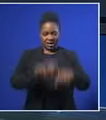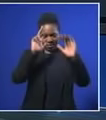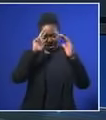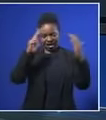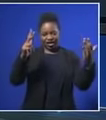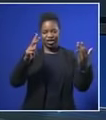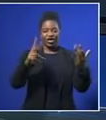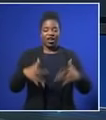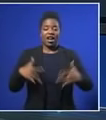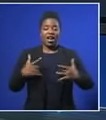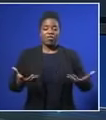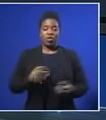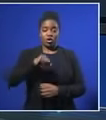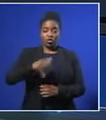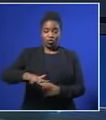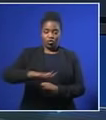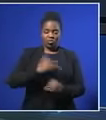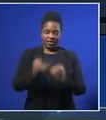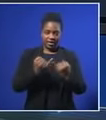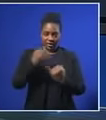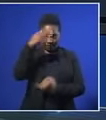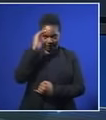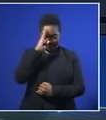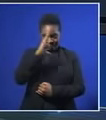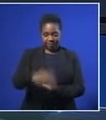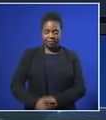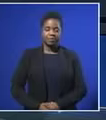News at 8, live from Johannesburg. I'm Sally Baudet. Good evening.